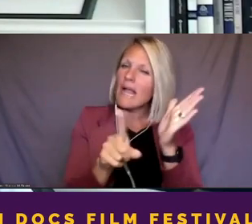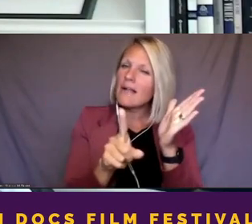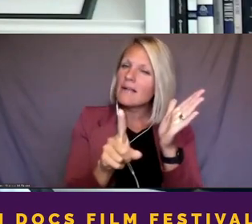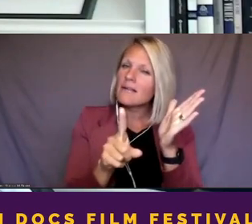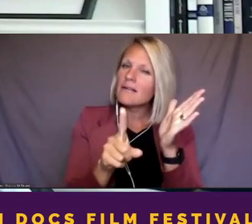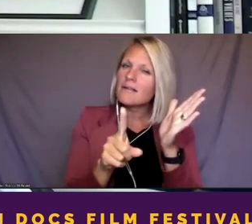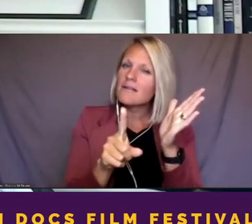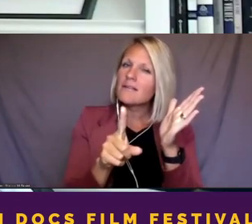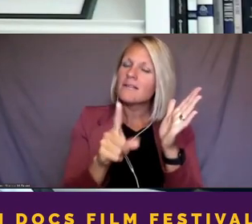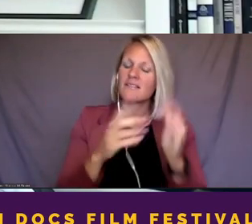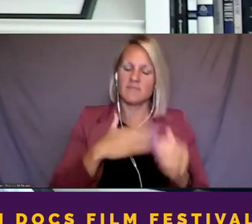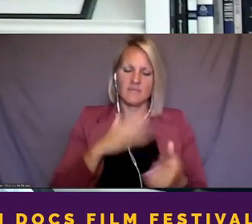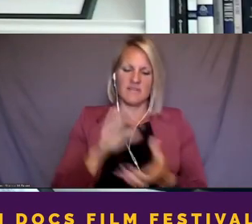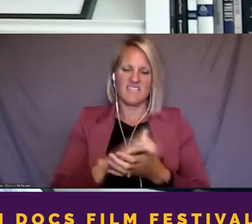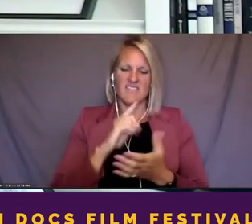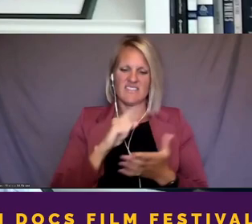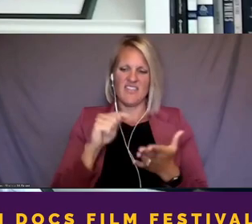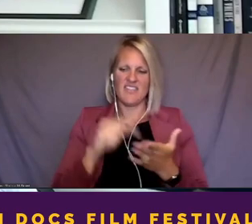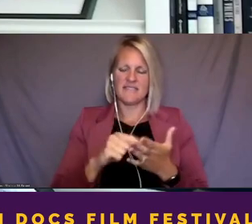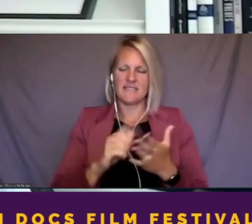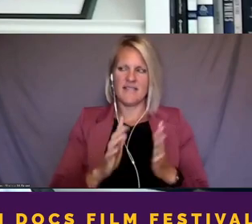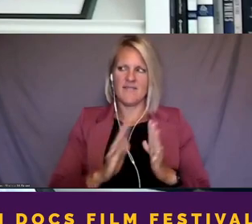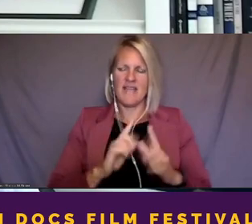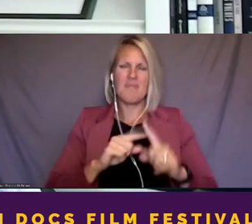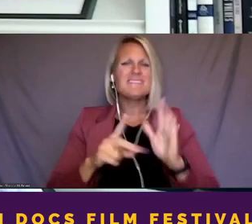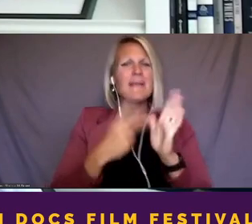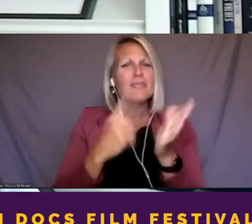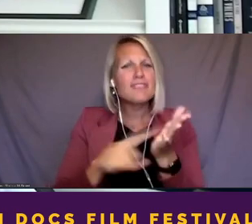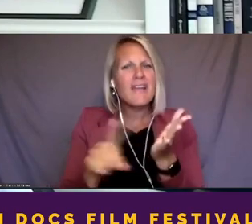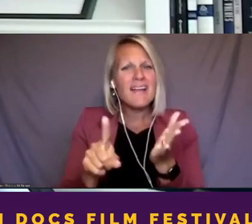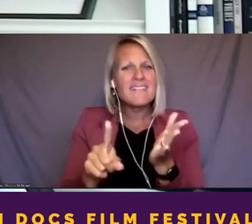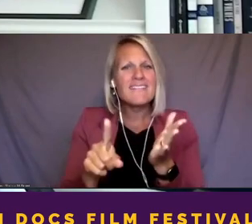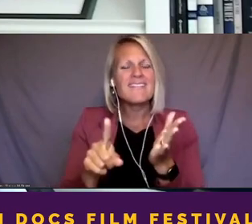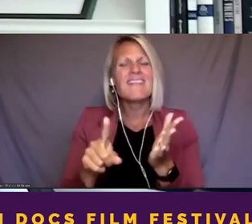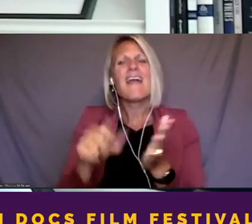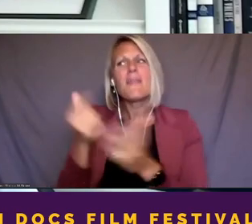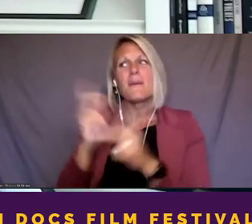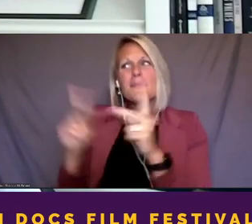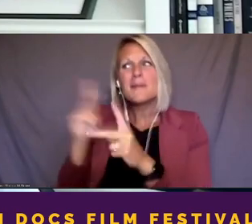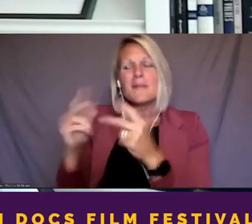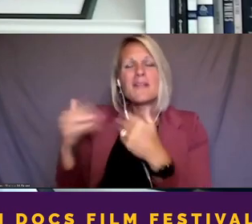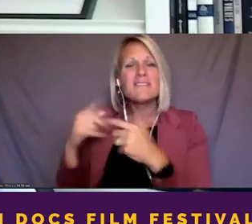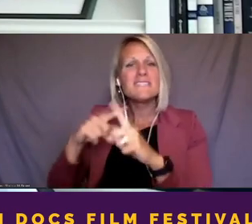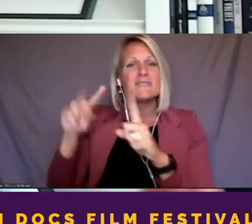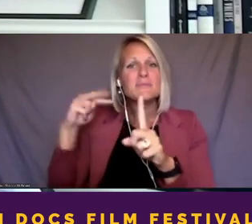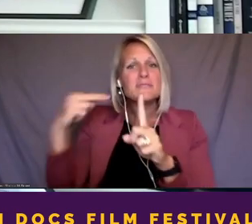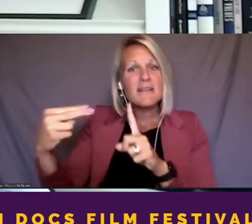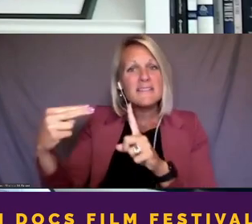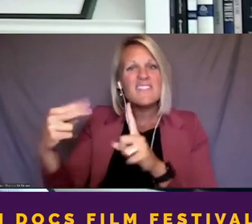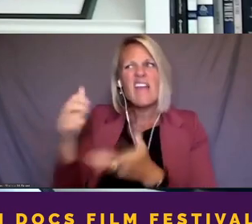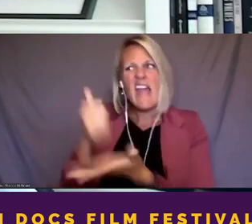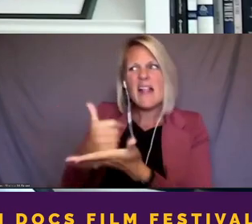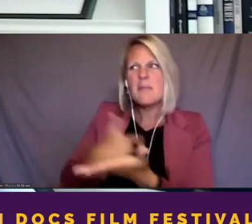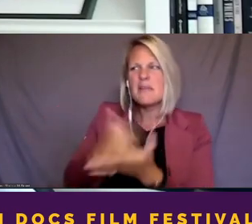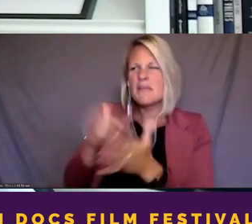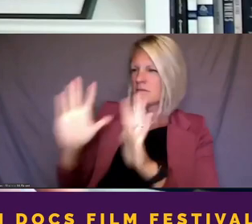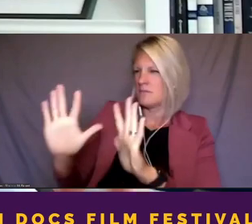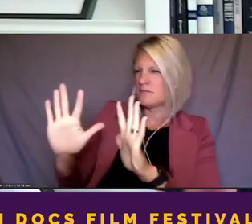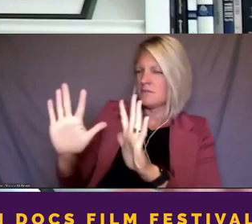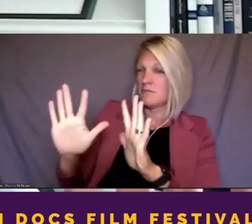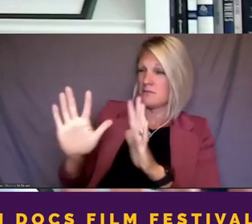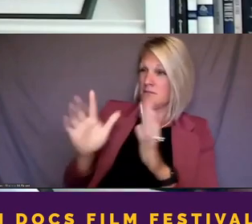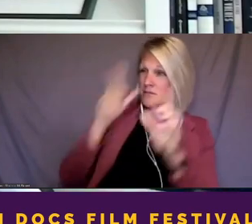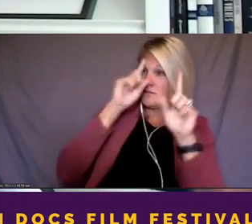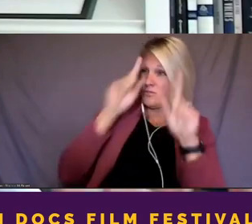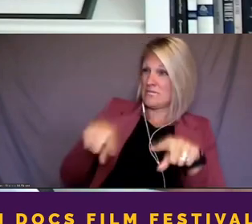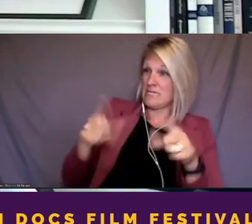make sure that, with the help of others who might have a different perspective, who might see things a little differently, that